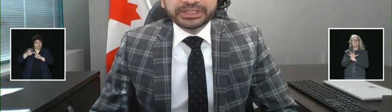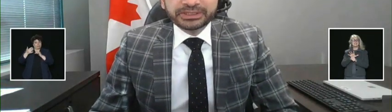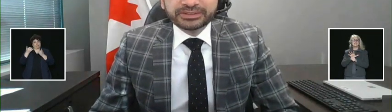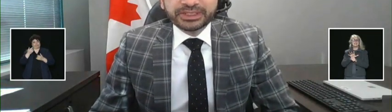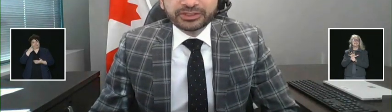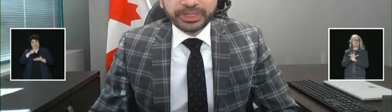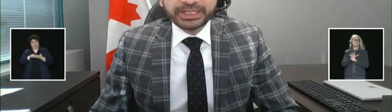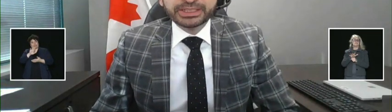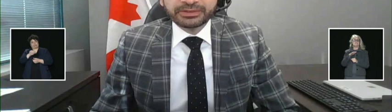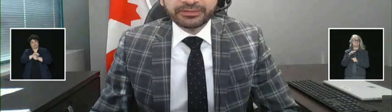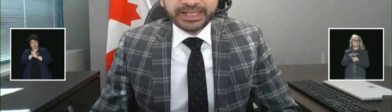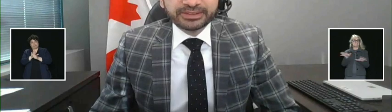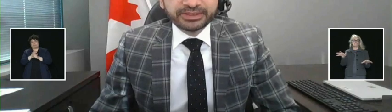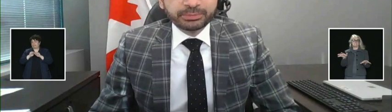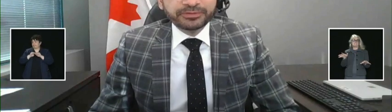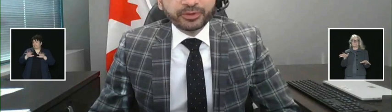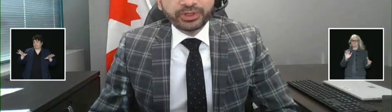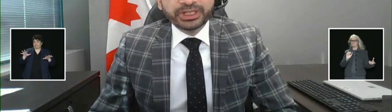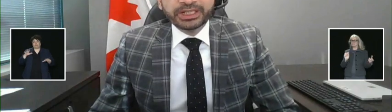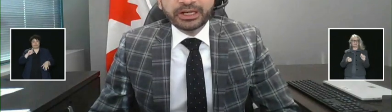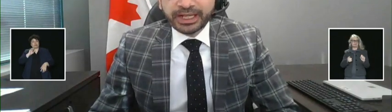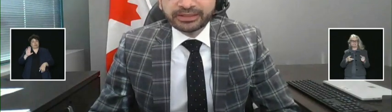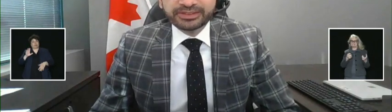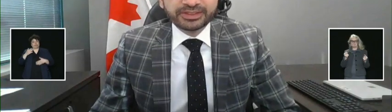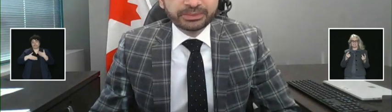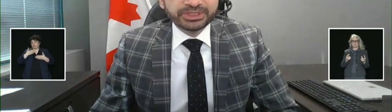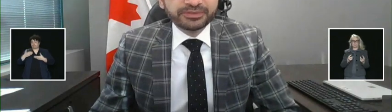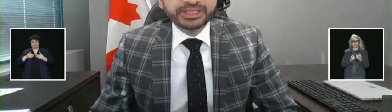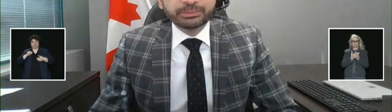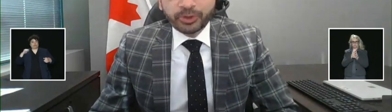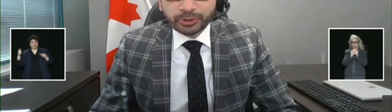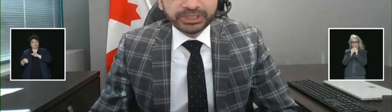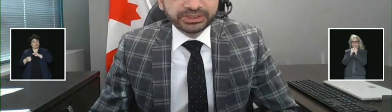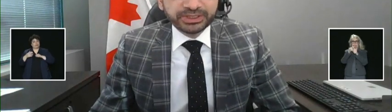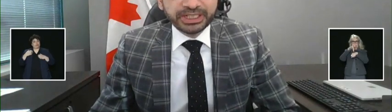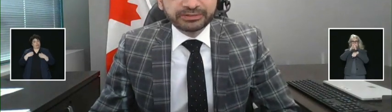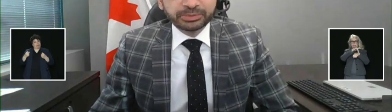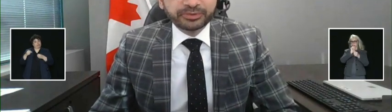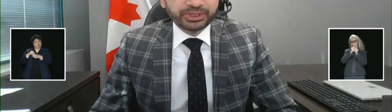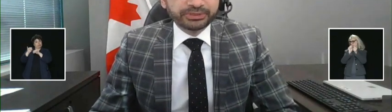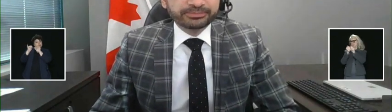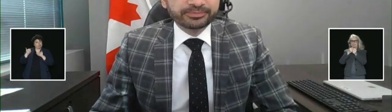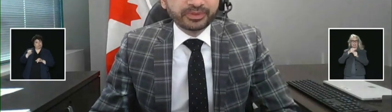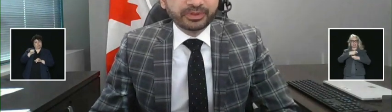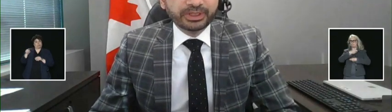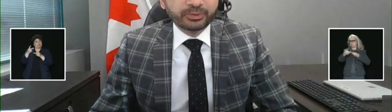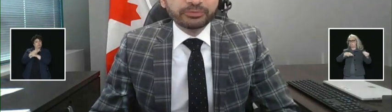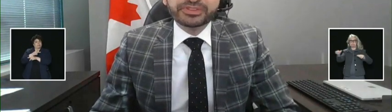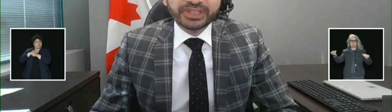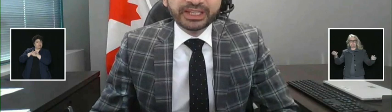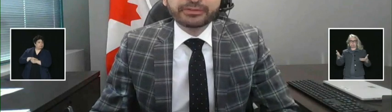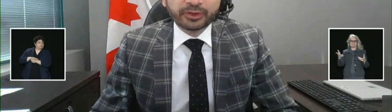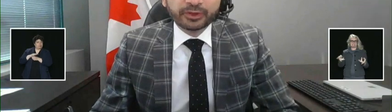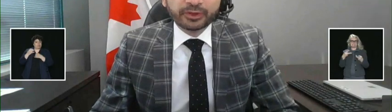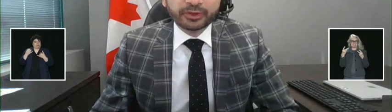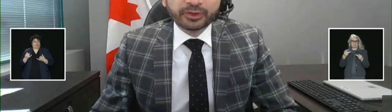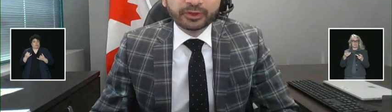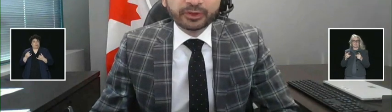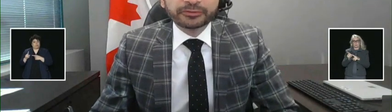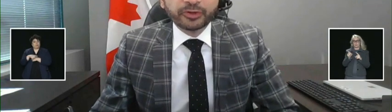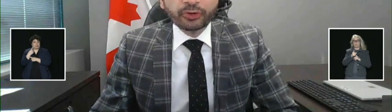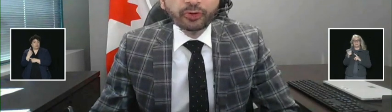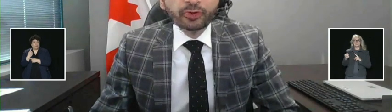New variants can spread even faster than before, and our health system is feeling more pressure than ever before. We've been saying